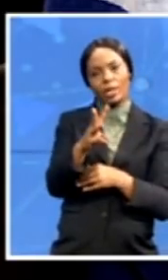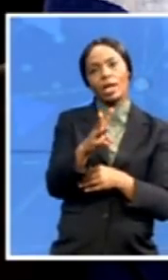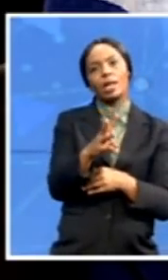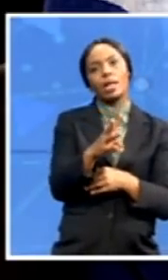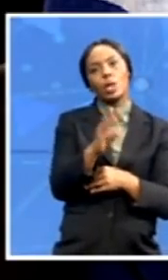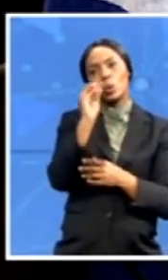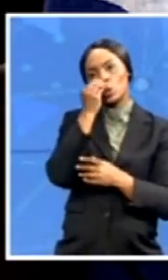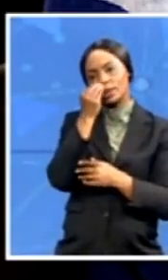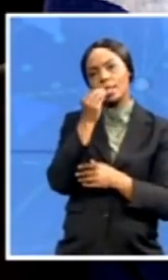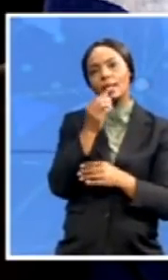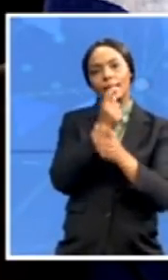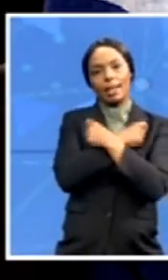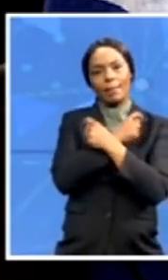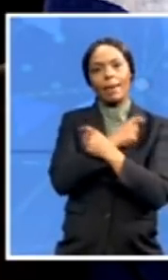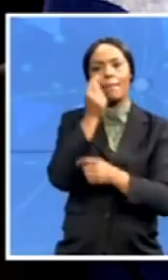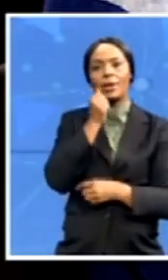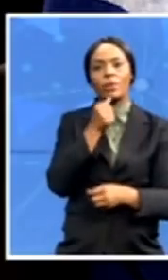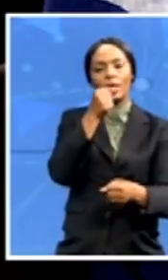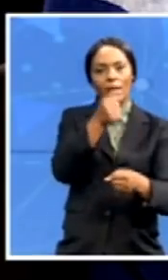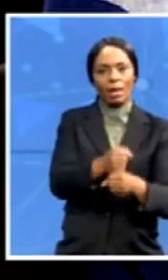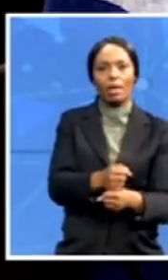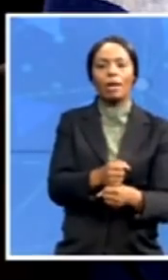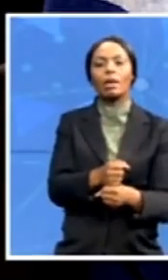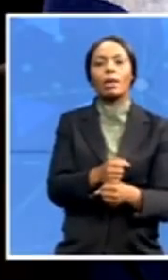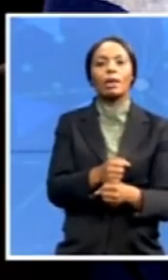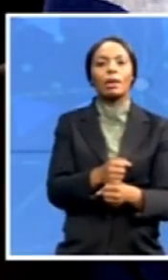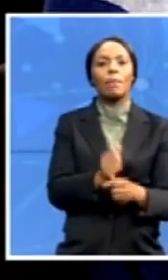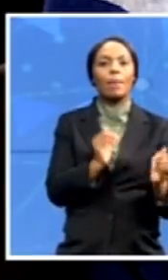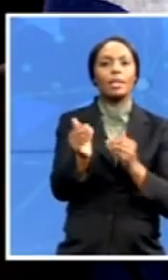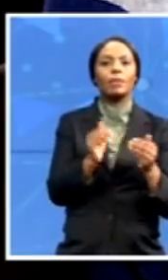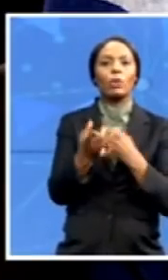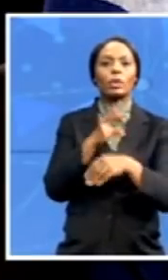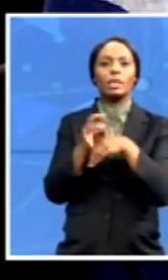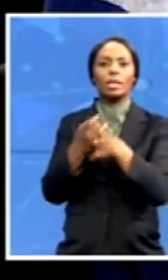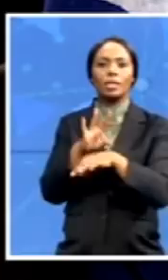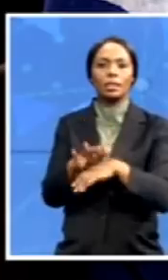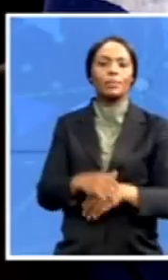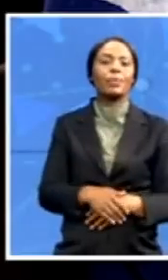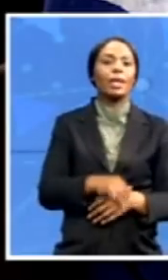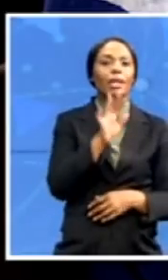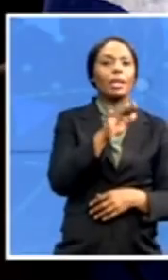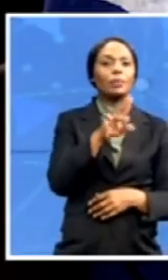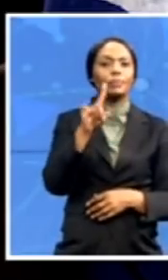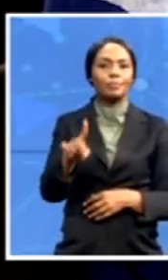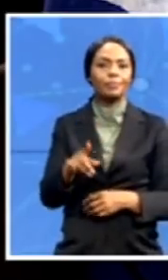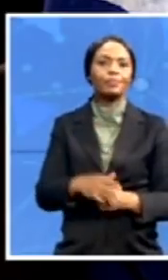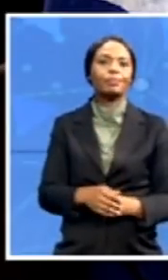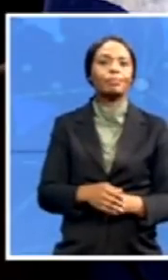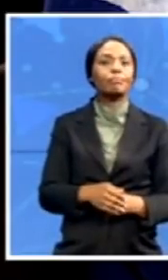Institute of Management Consultants. Nineteen ninety-one, Marketing Man of the Year, Fedasa.